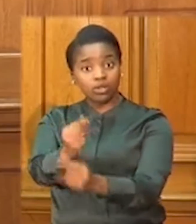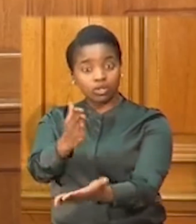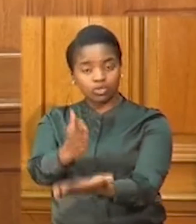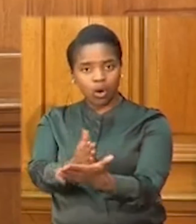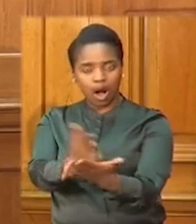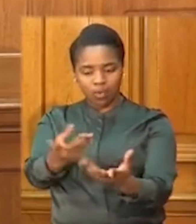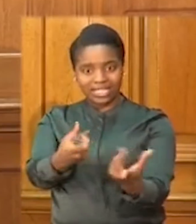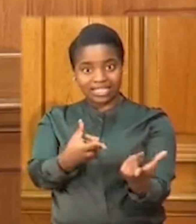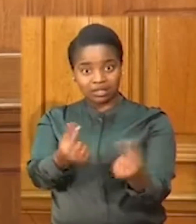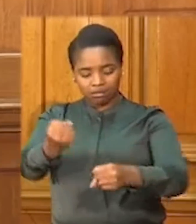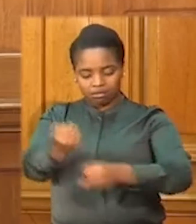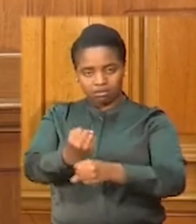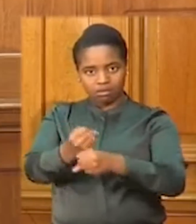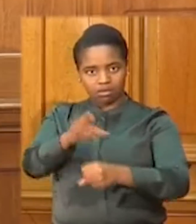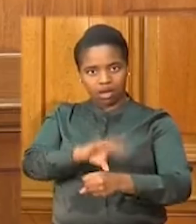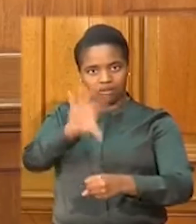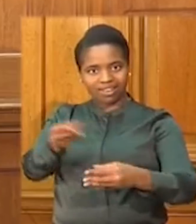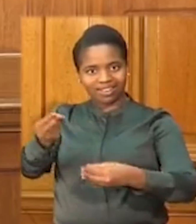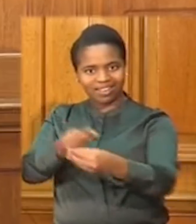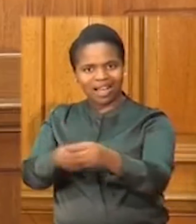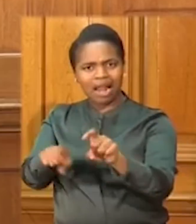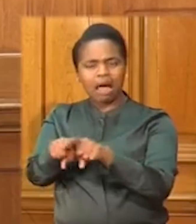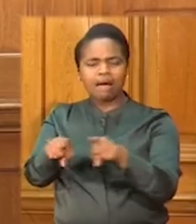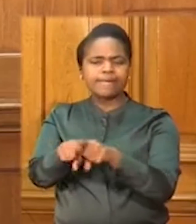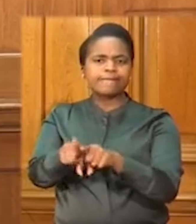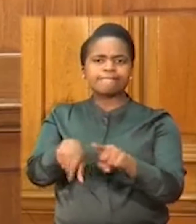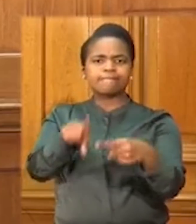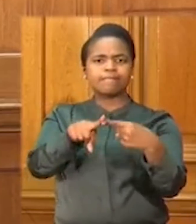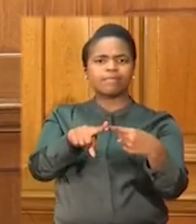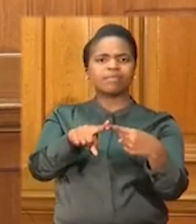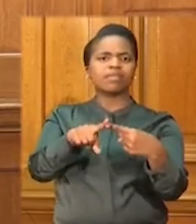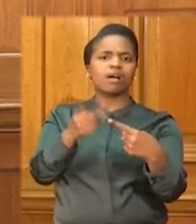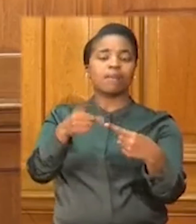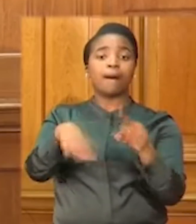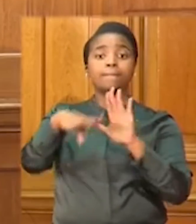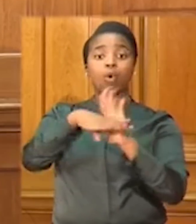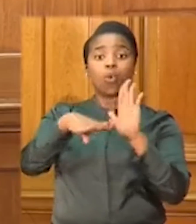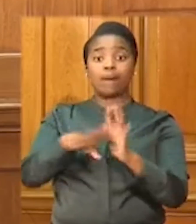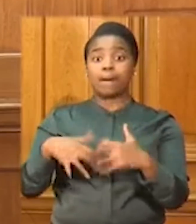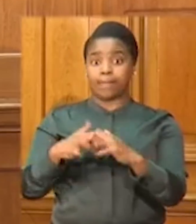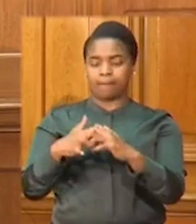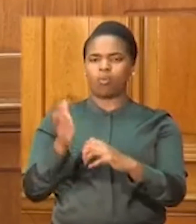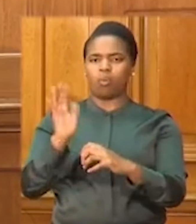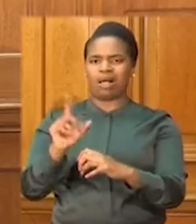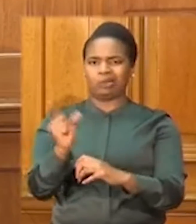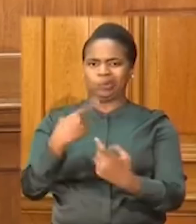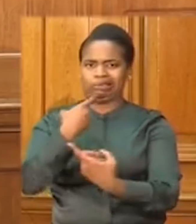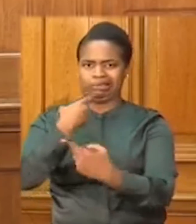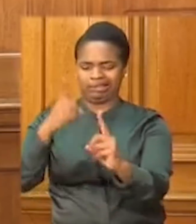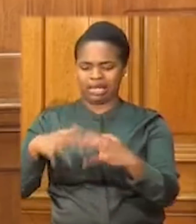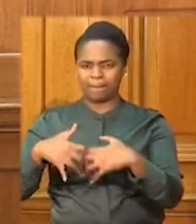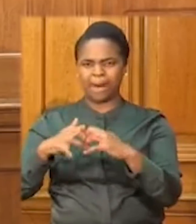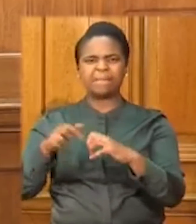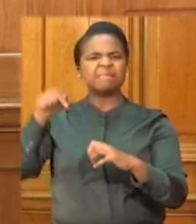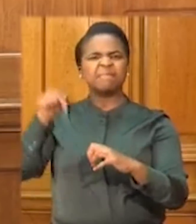through interventions such as substantial infrastructure build program, the speedy implementation